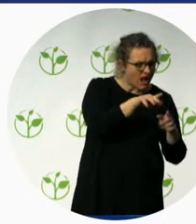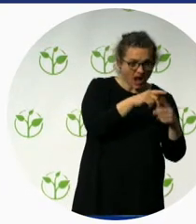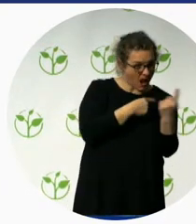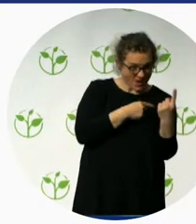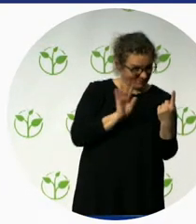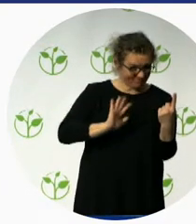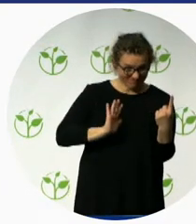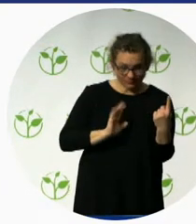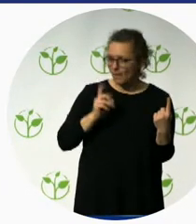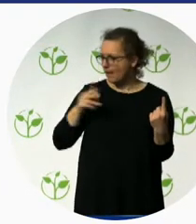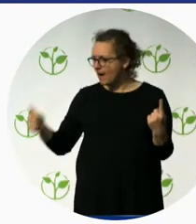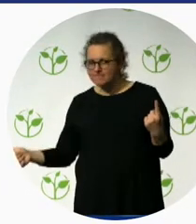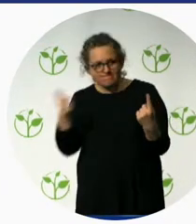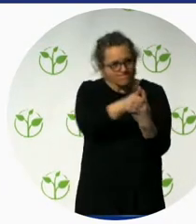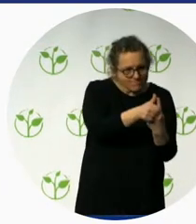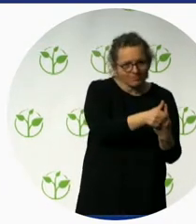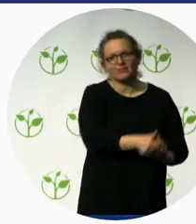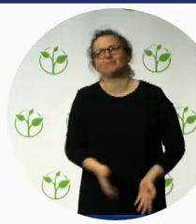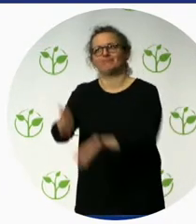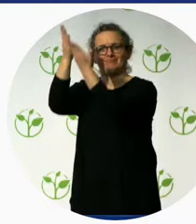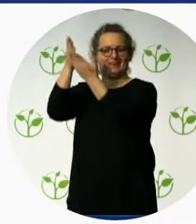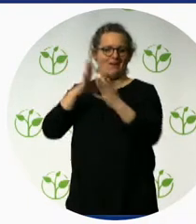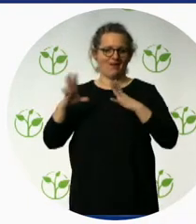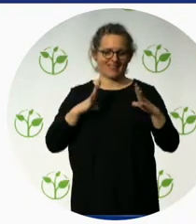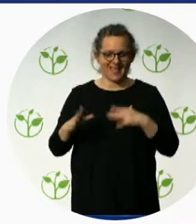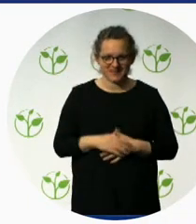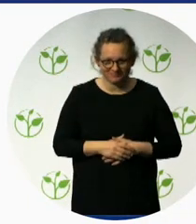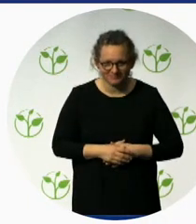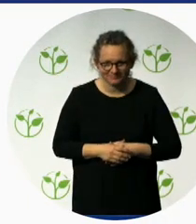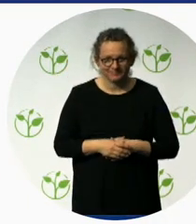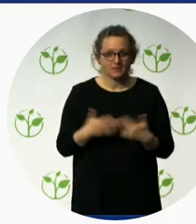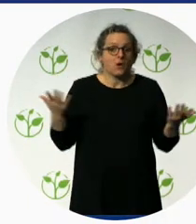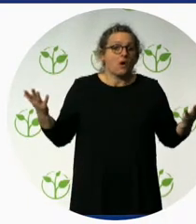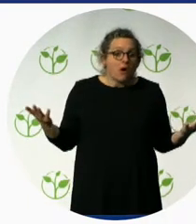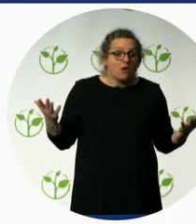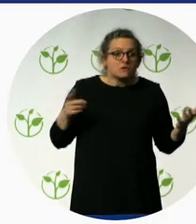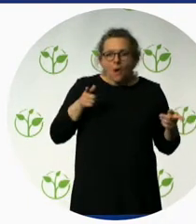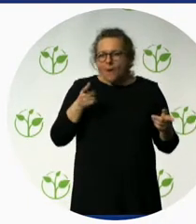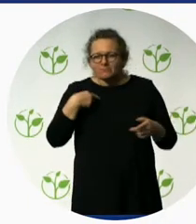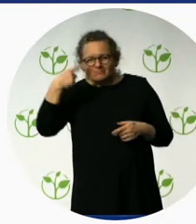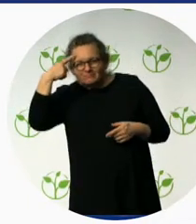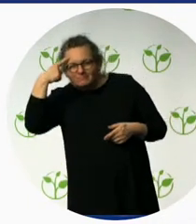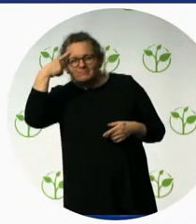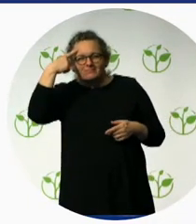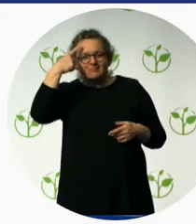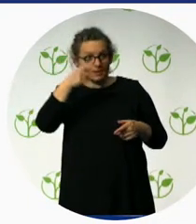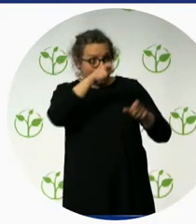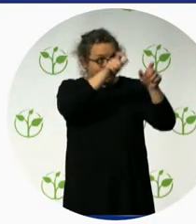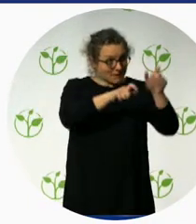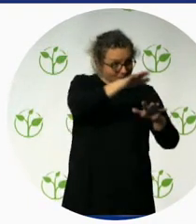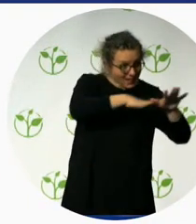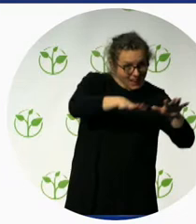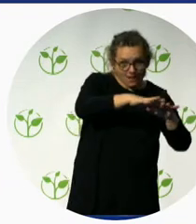years of our existence, over 350 unique travel experiences. The travel buddies experiences, which